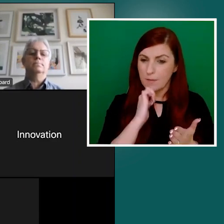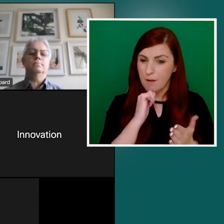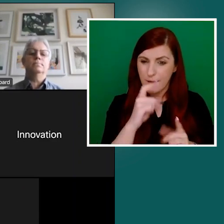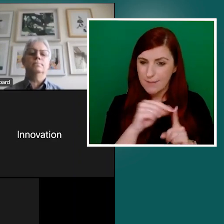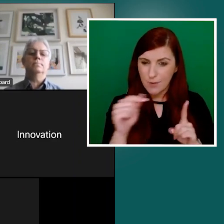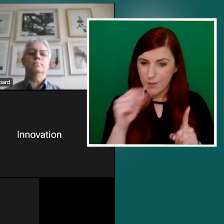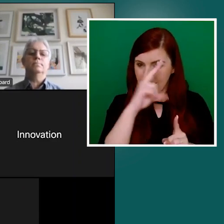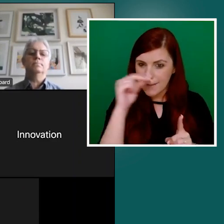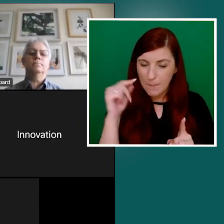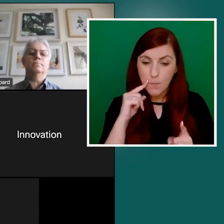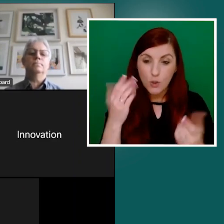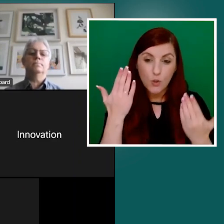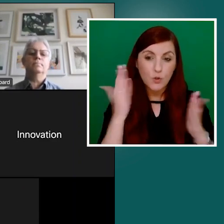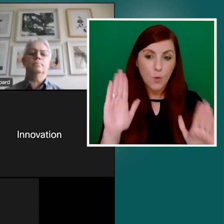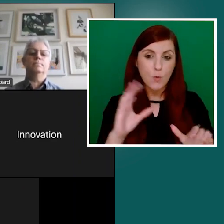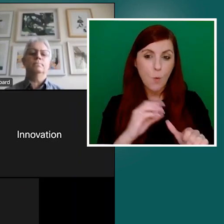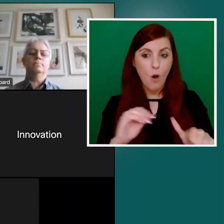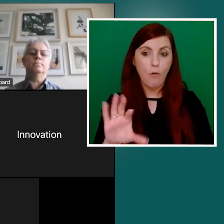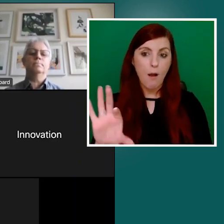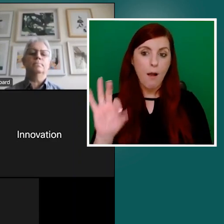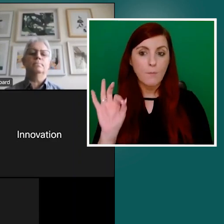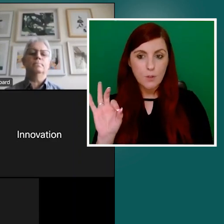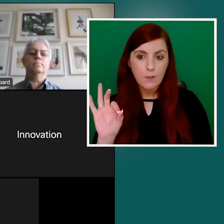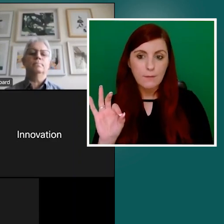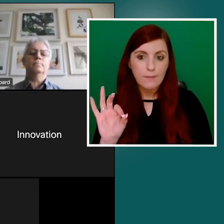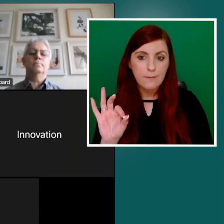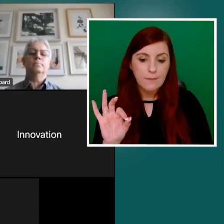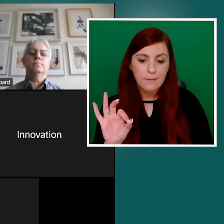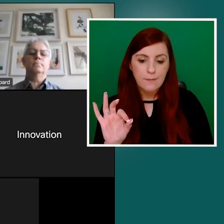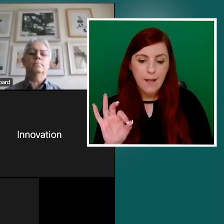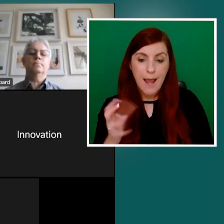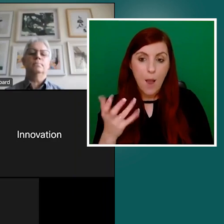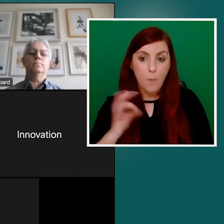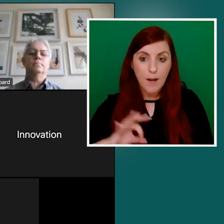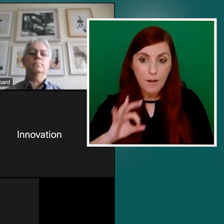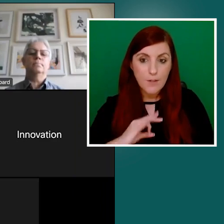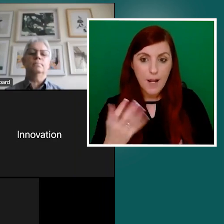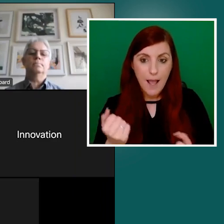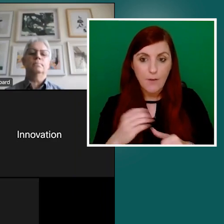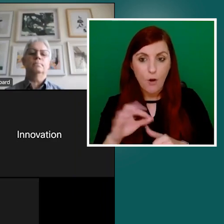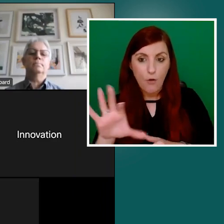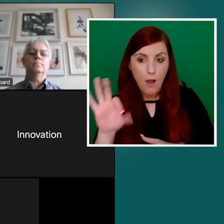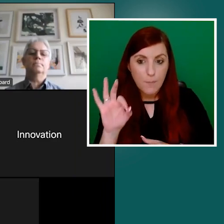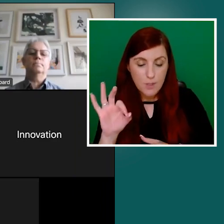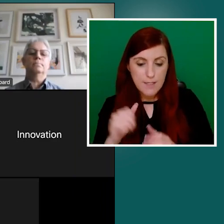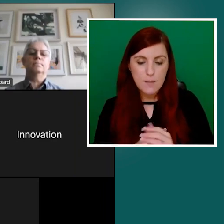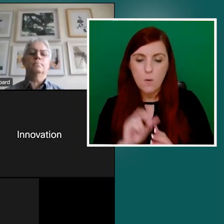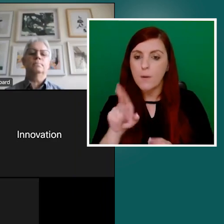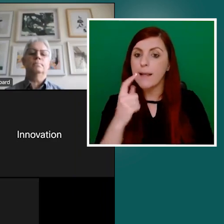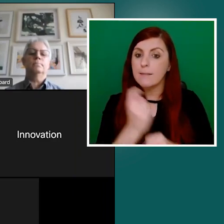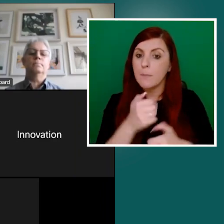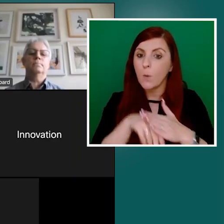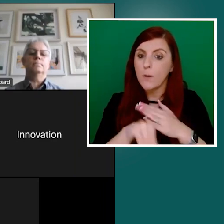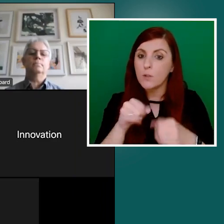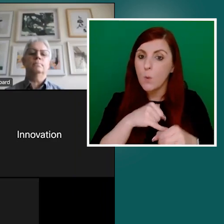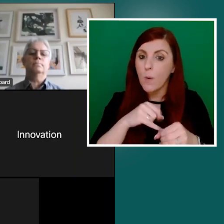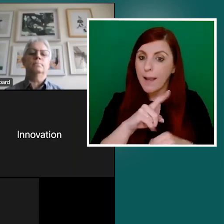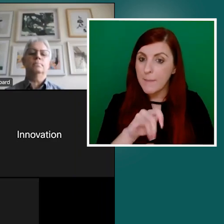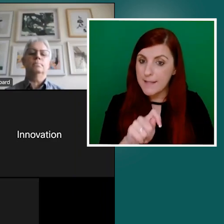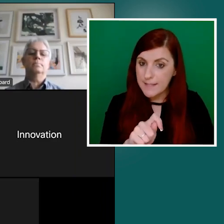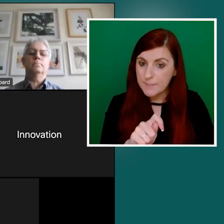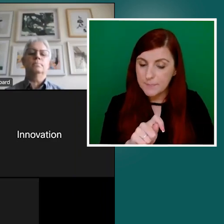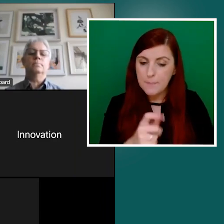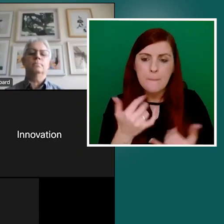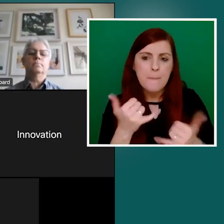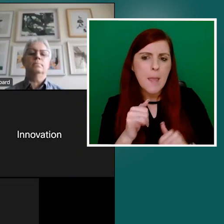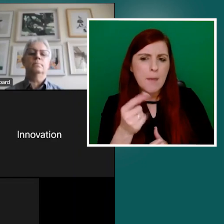format and the usefulness of alternative formats. Next time you go into a pharmacy, perhaps take a look at, I don't know,